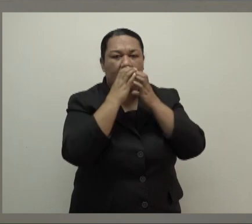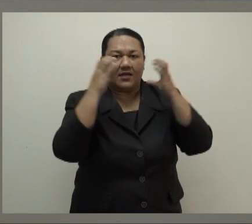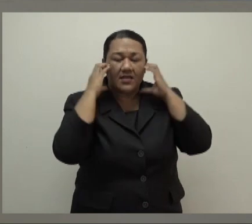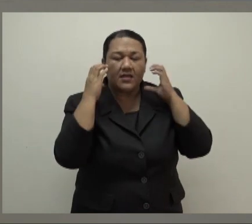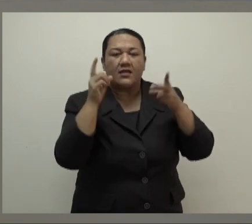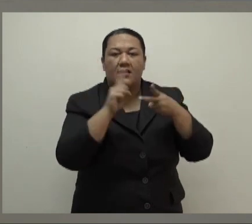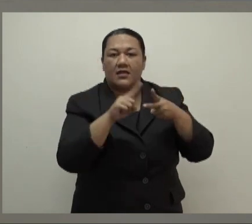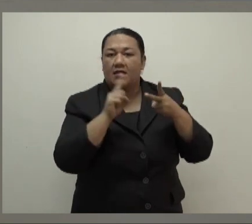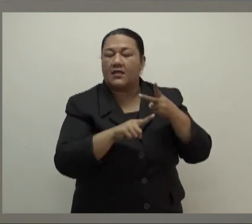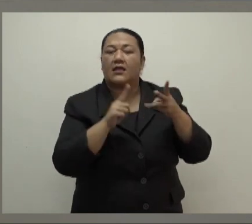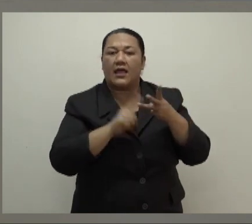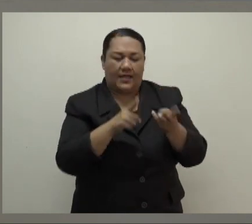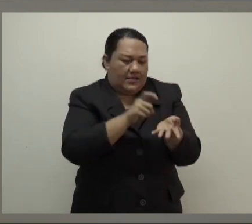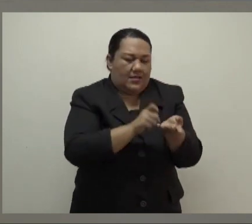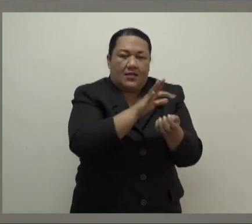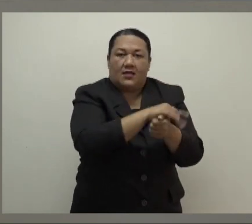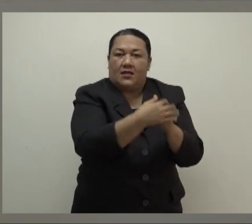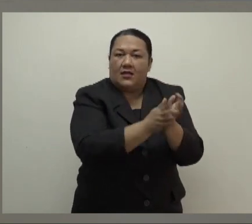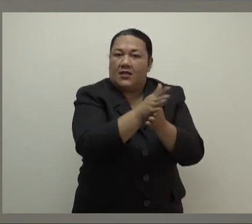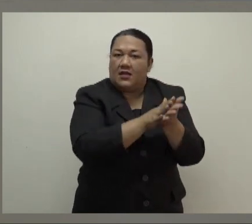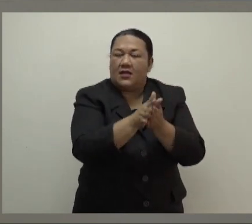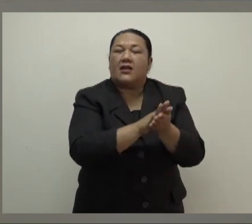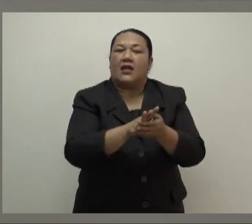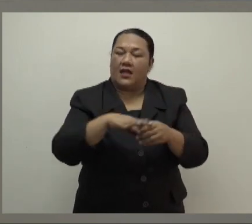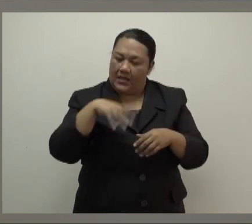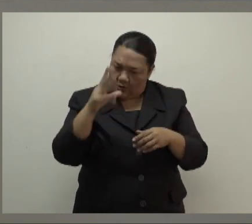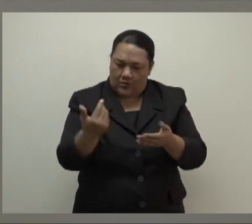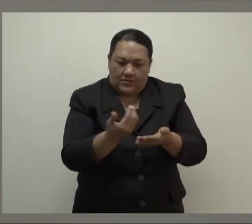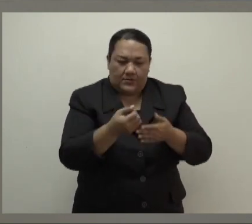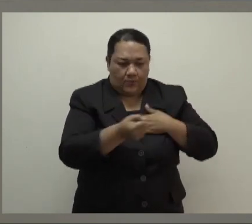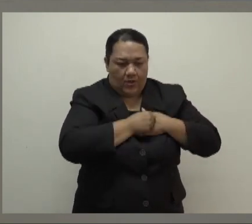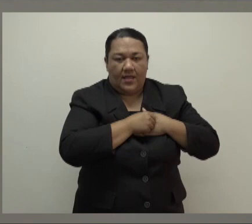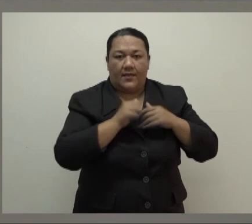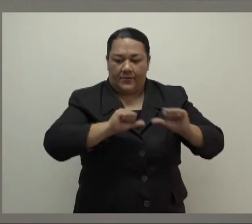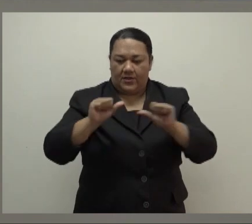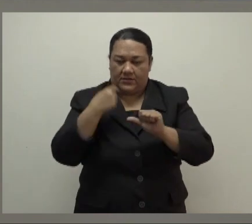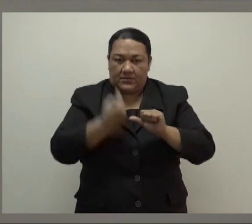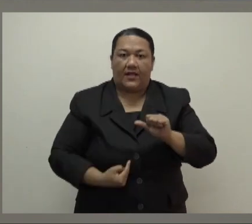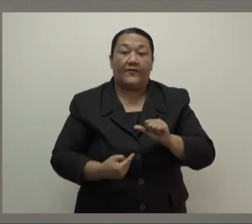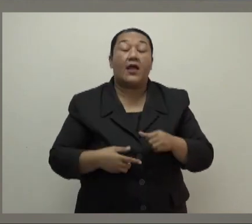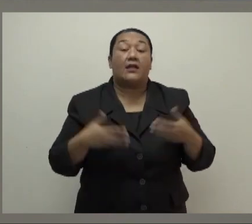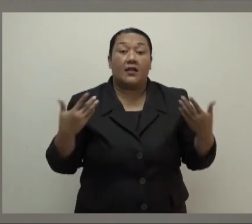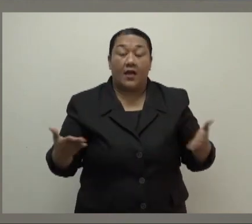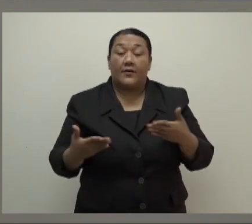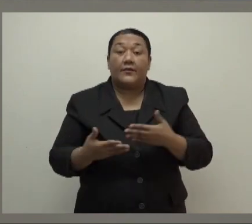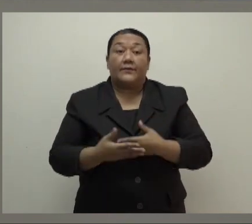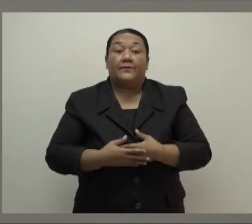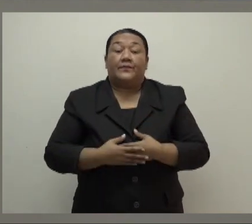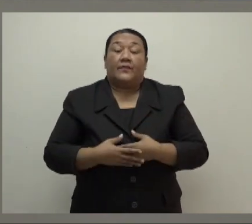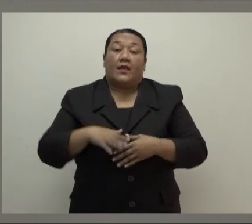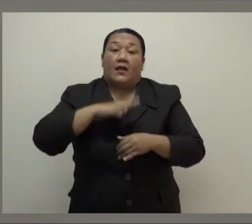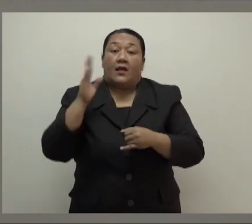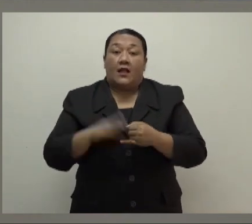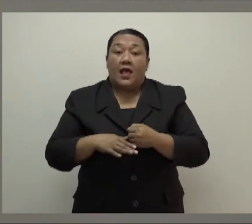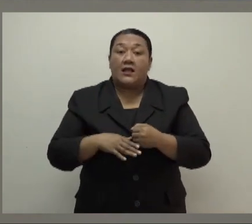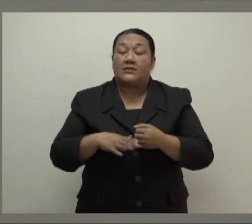good hand washing and sanitizing that can keep us safe. Ladies and gentlemen, let us close by wishing our friends in New Zealand a